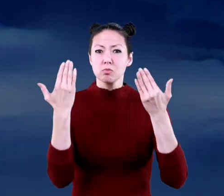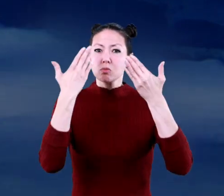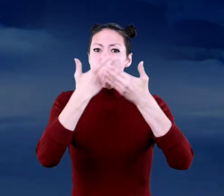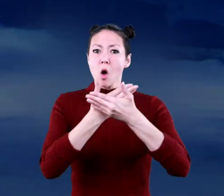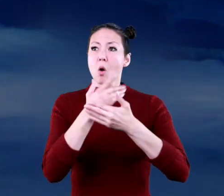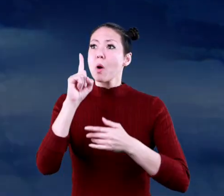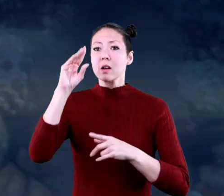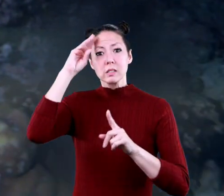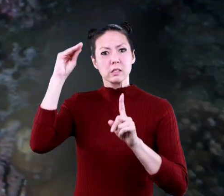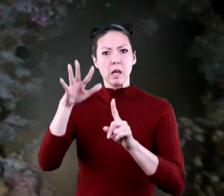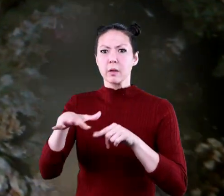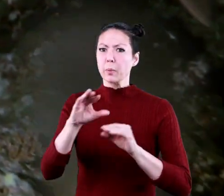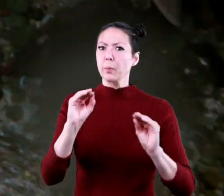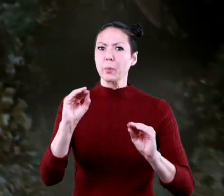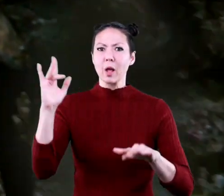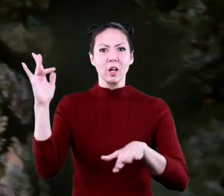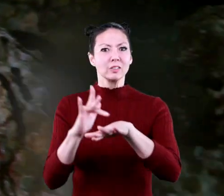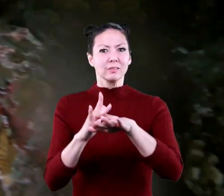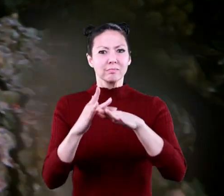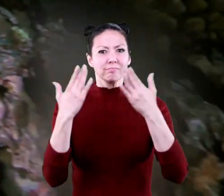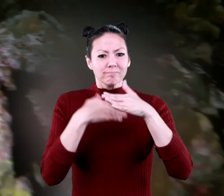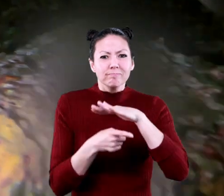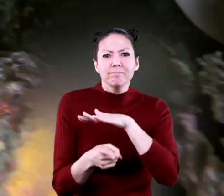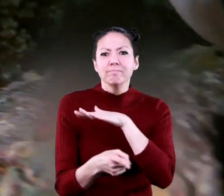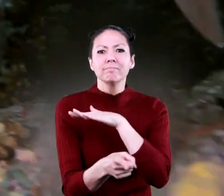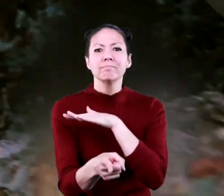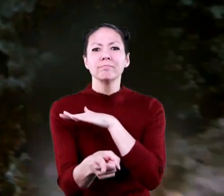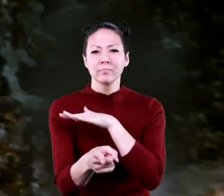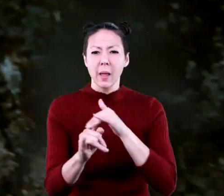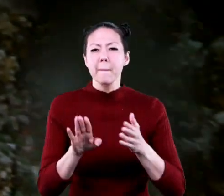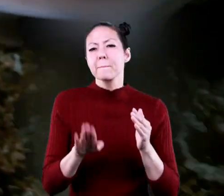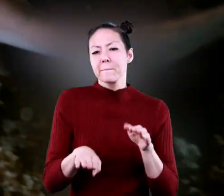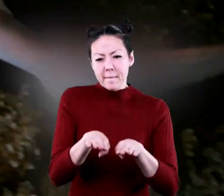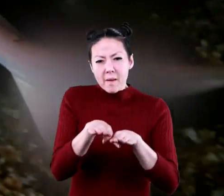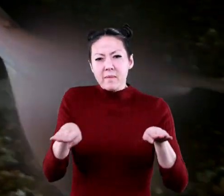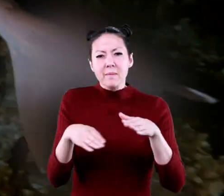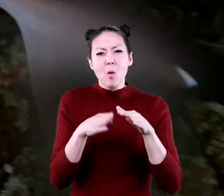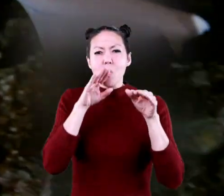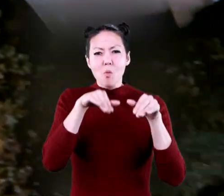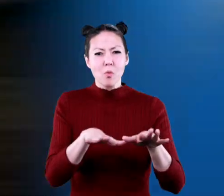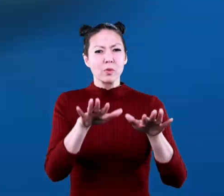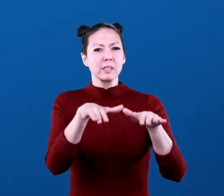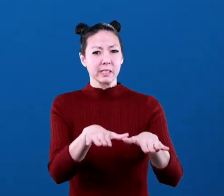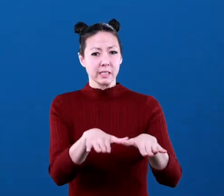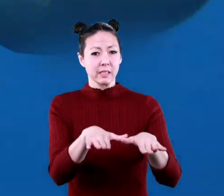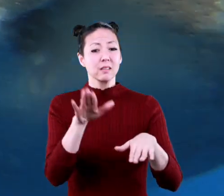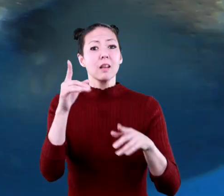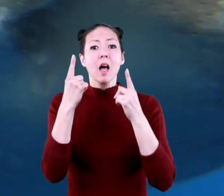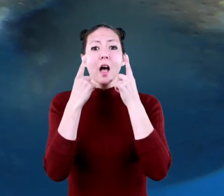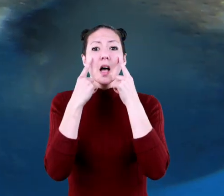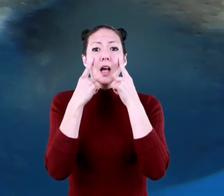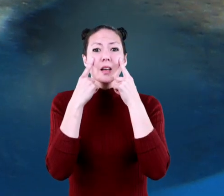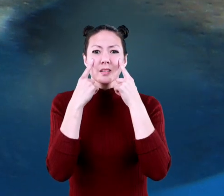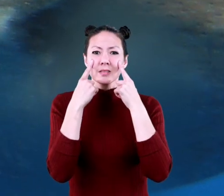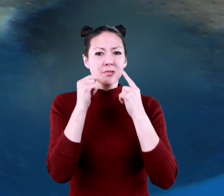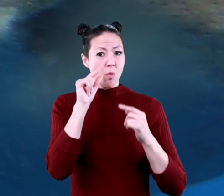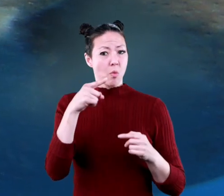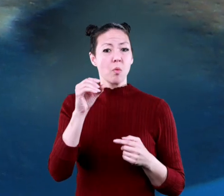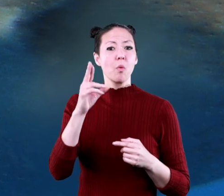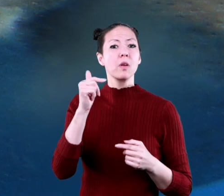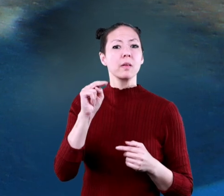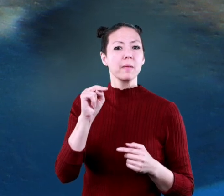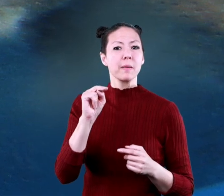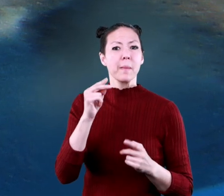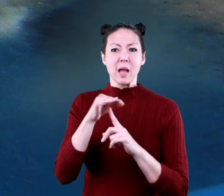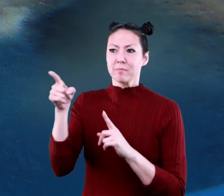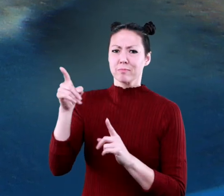really dark places where the sun doesn't reach, like at the bottom of the ocean. Their eyes aren't the only organ that